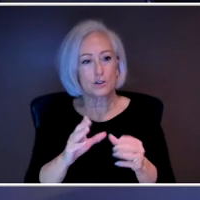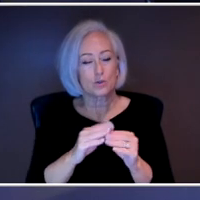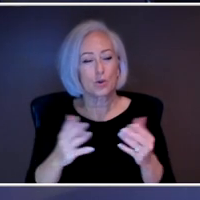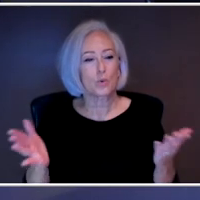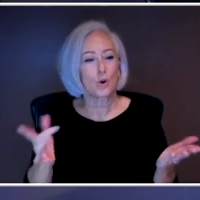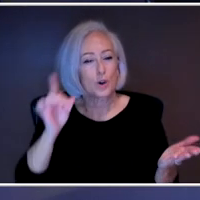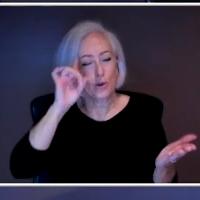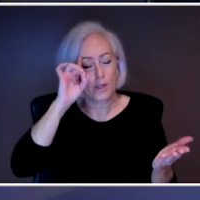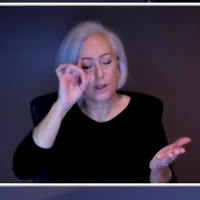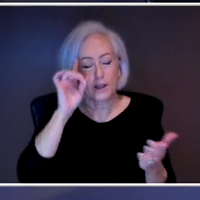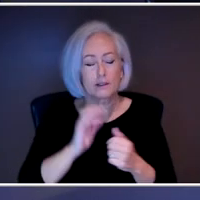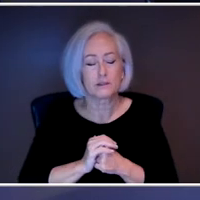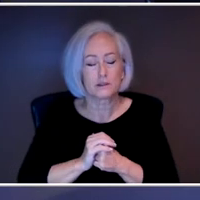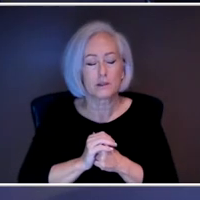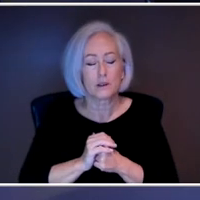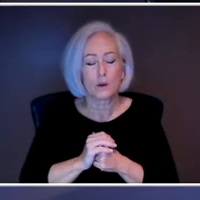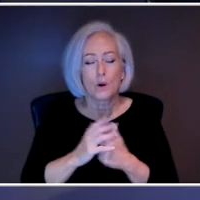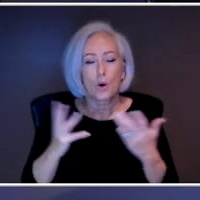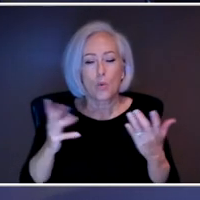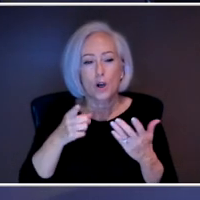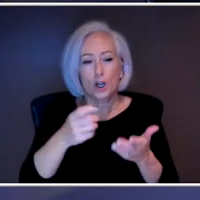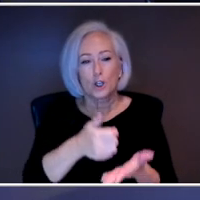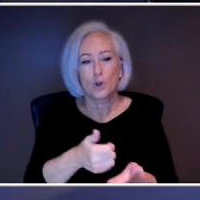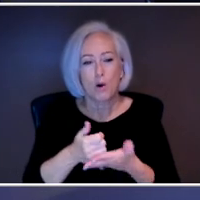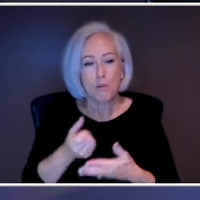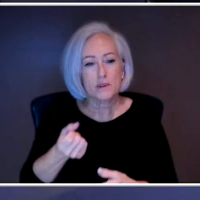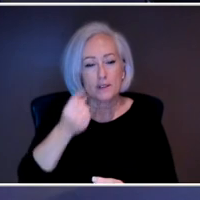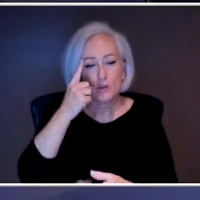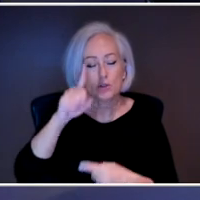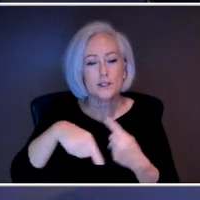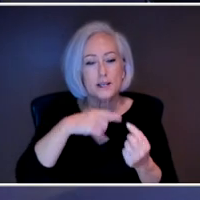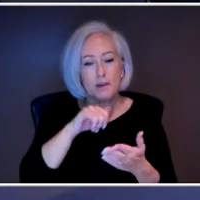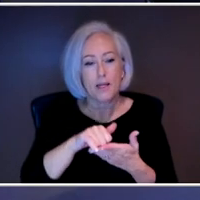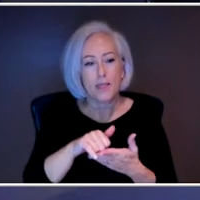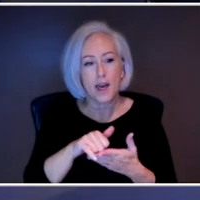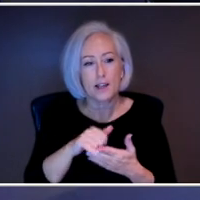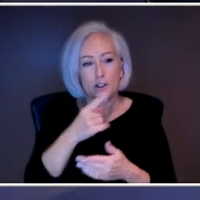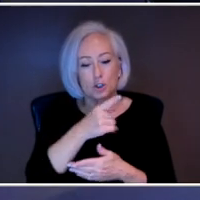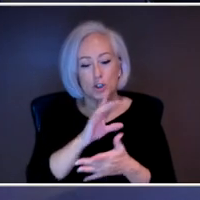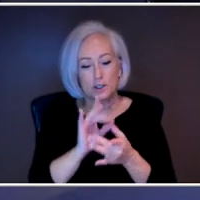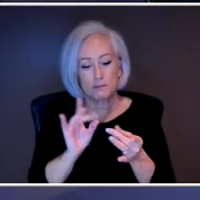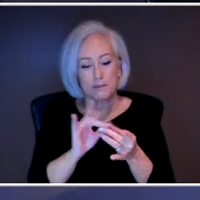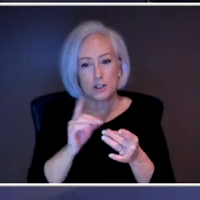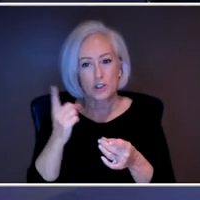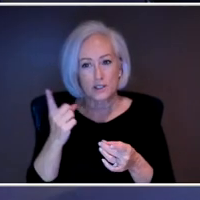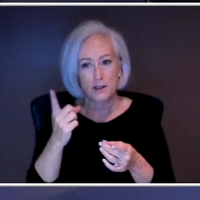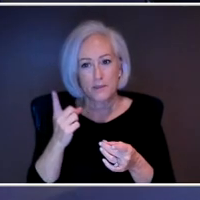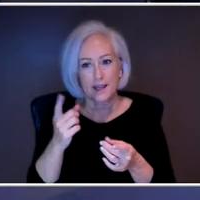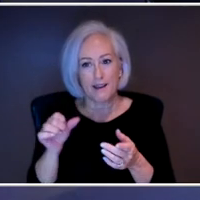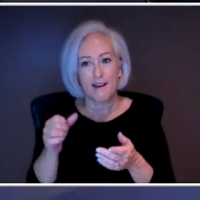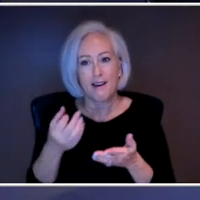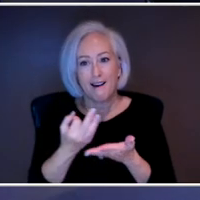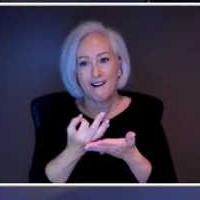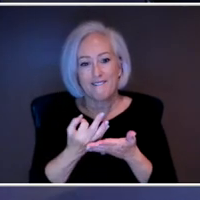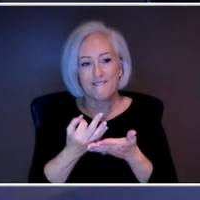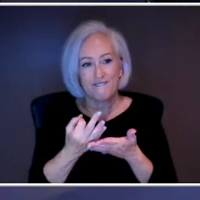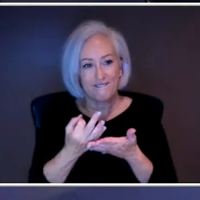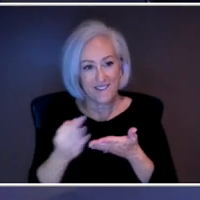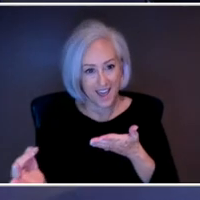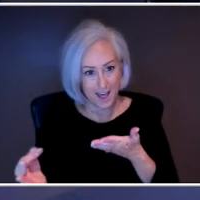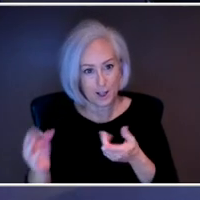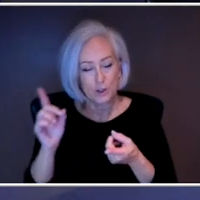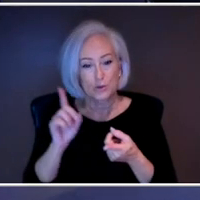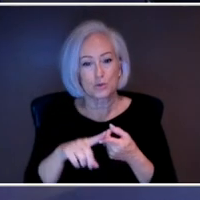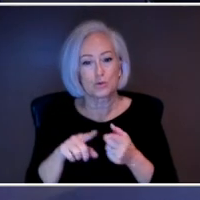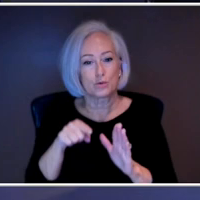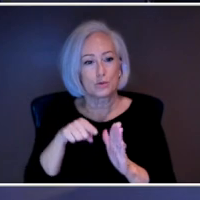And what can you kind of help us understand about that? Because she mentioned something, a failed suicide attempt. But then now you have the